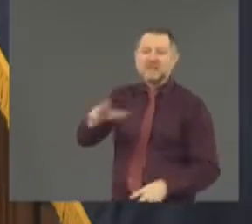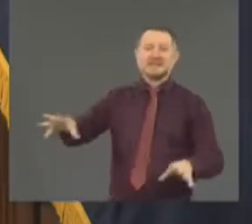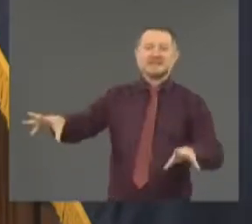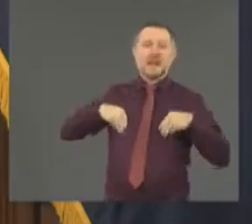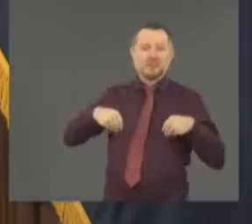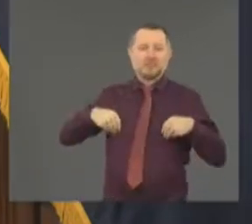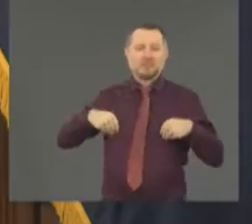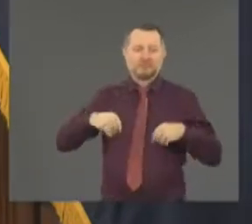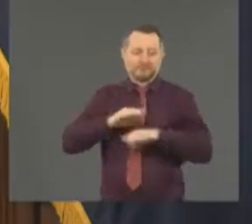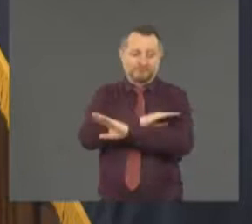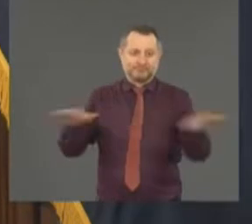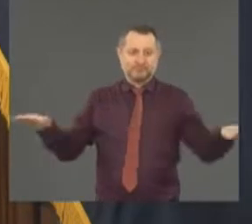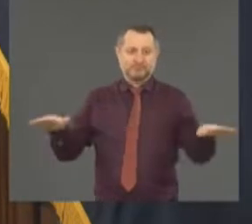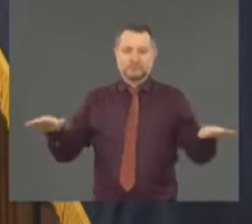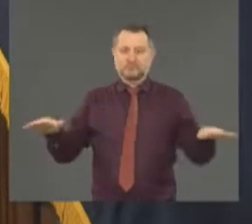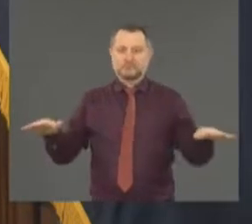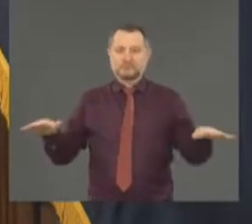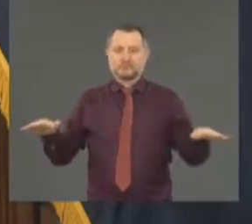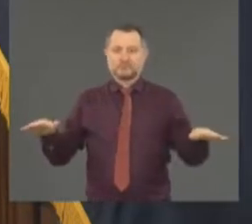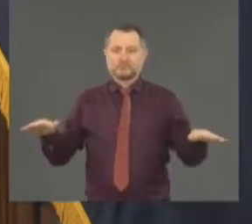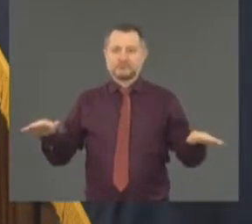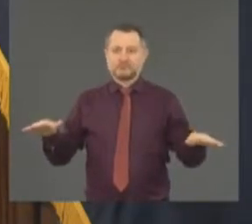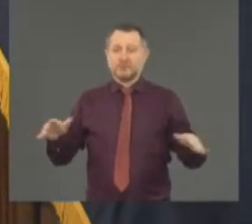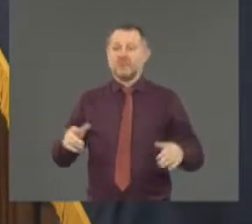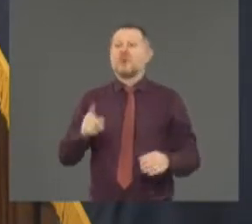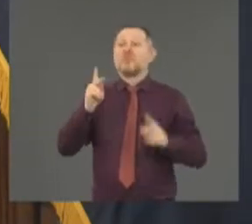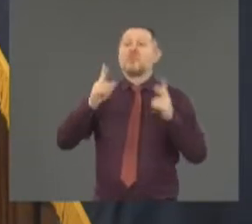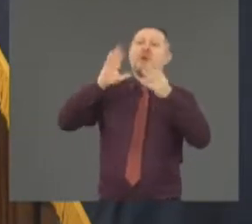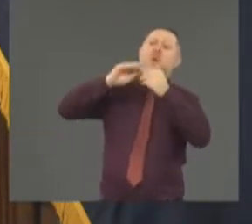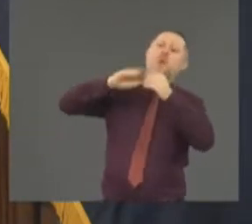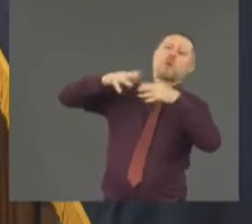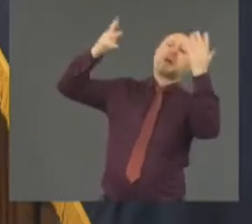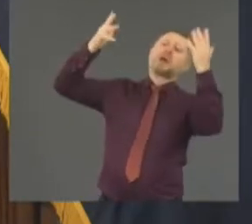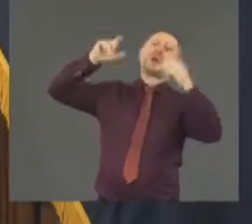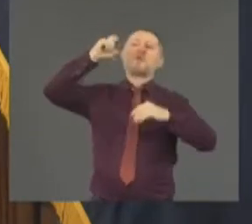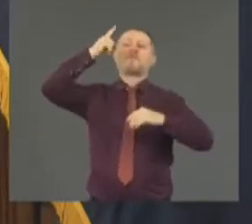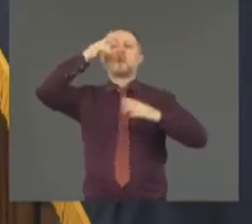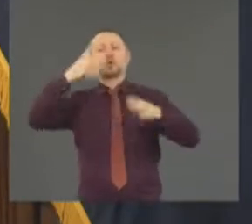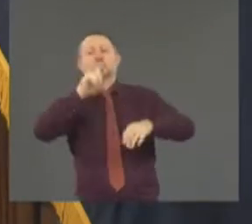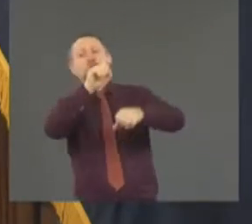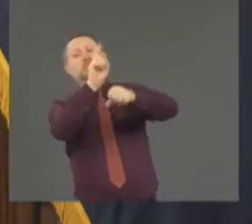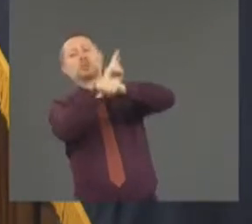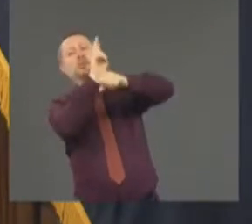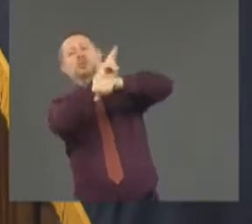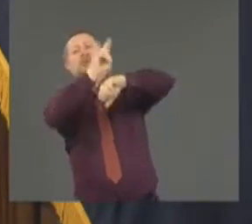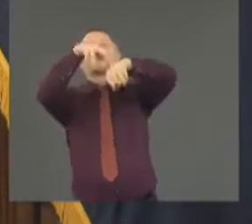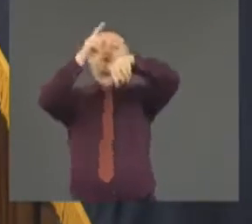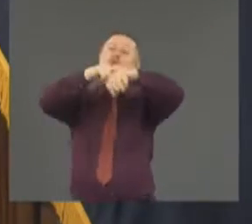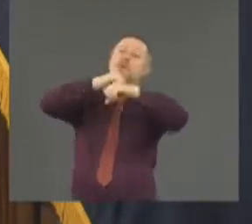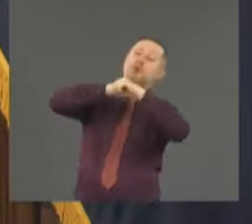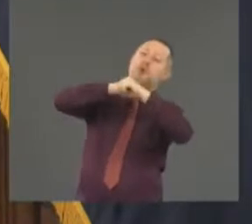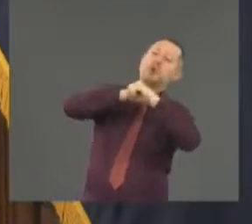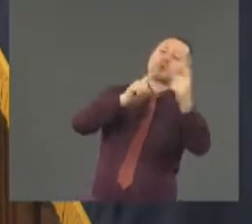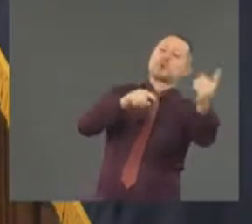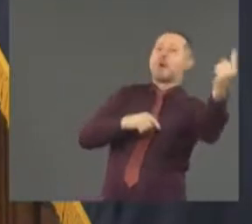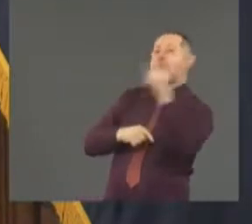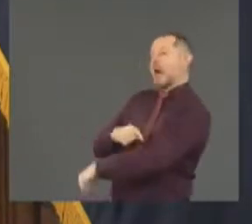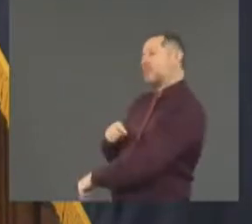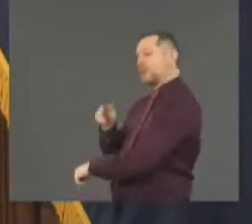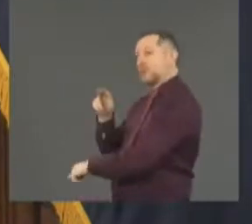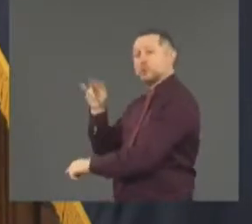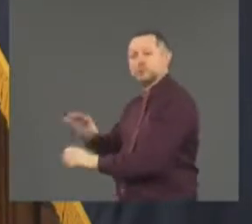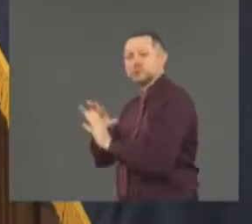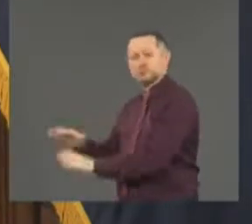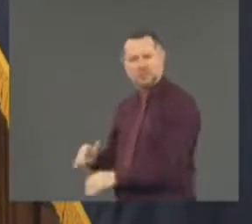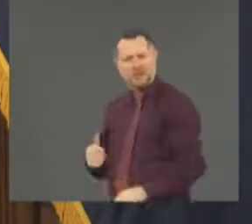Well, the governor should use the National Guard in New York City. I've offered the